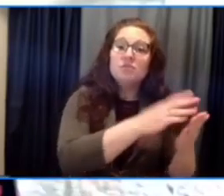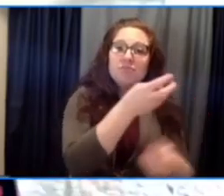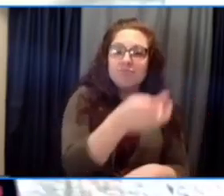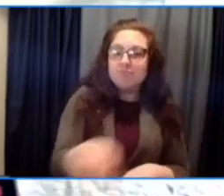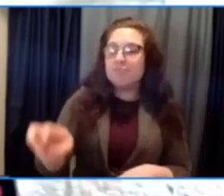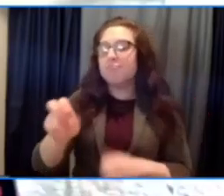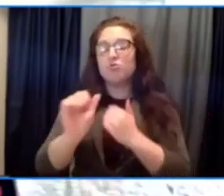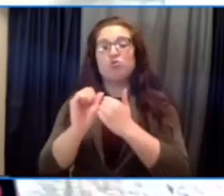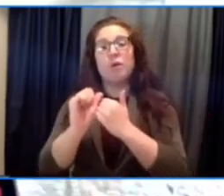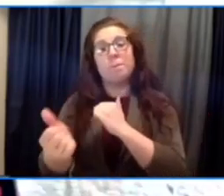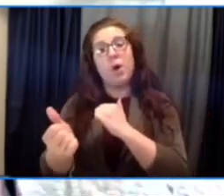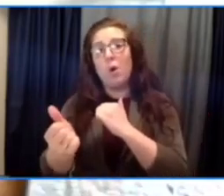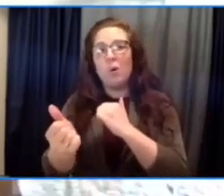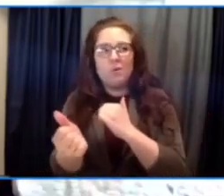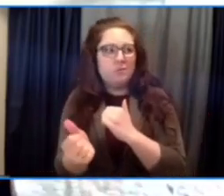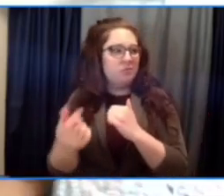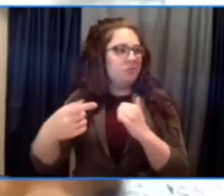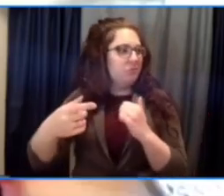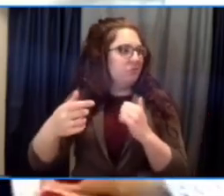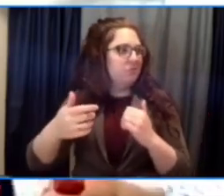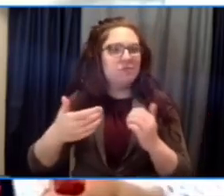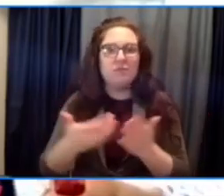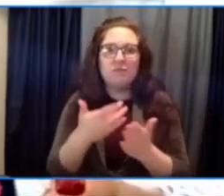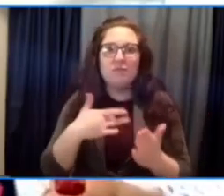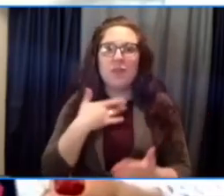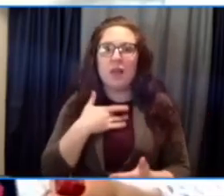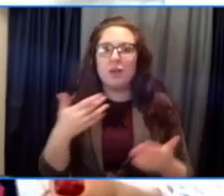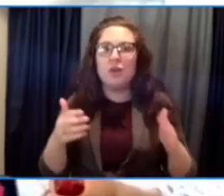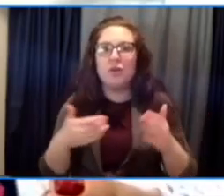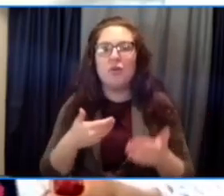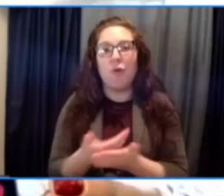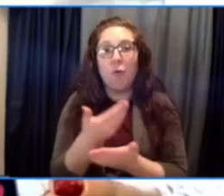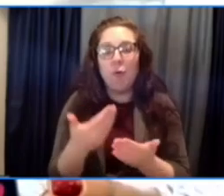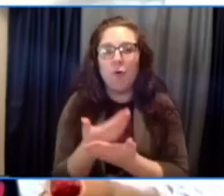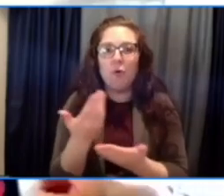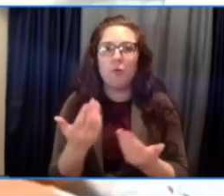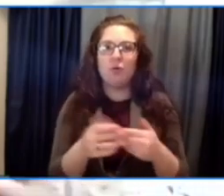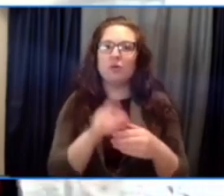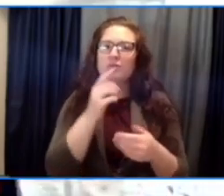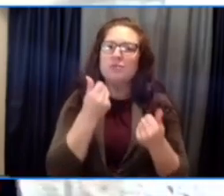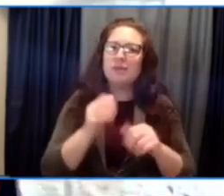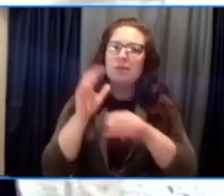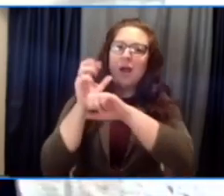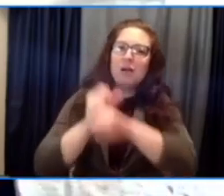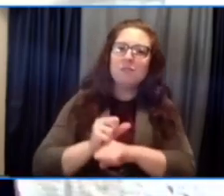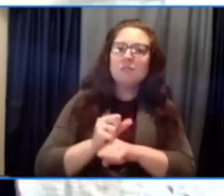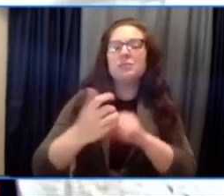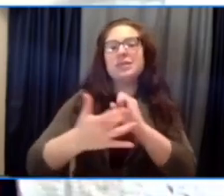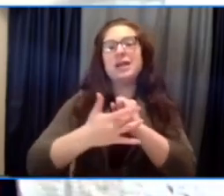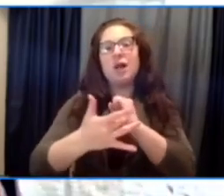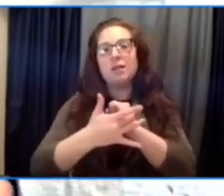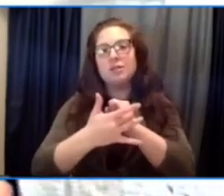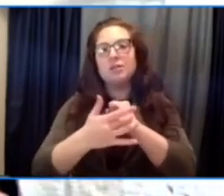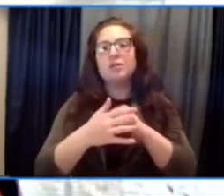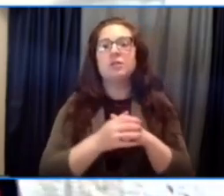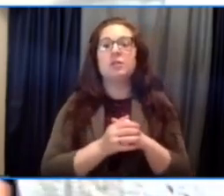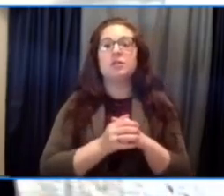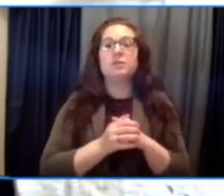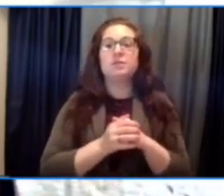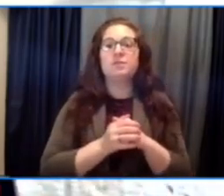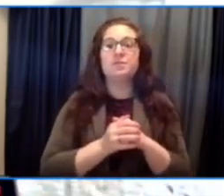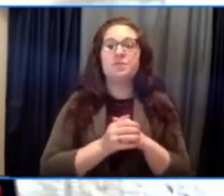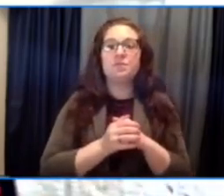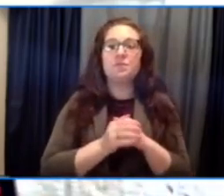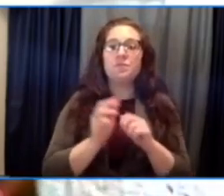which many had never experienced, while adapting to new tools and technology. There was the reality that their teams, real people,